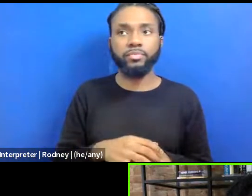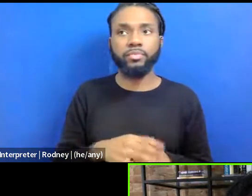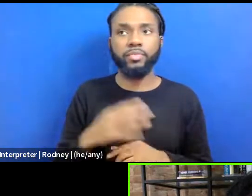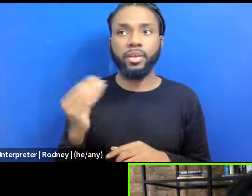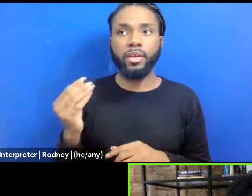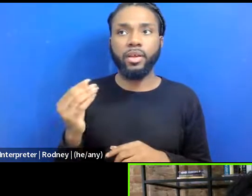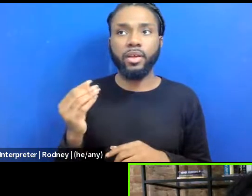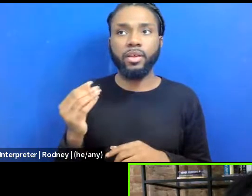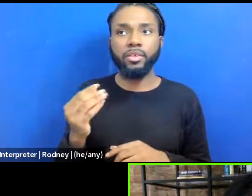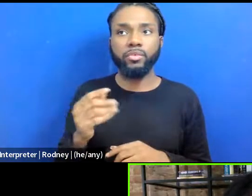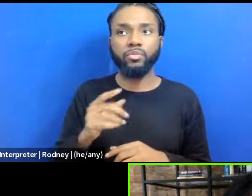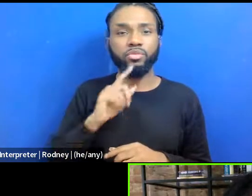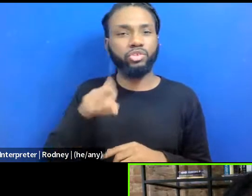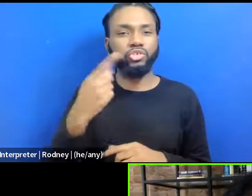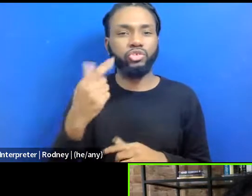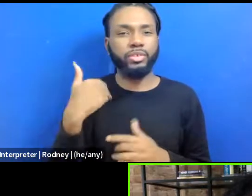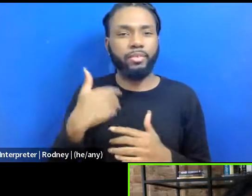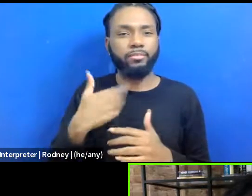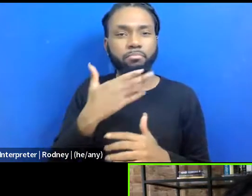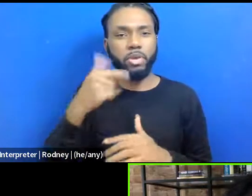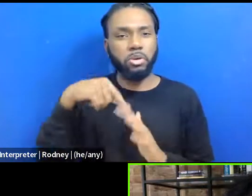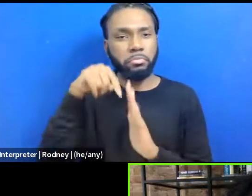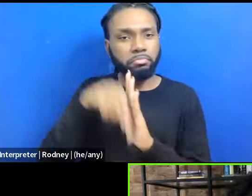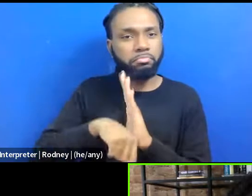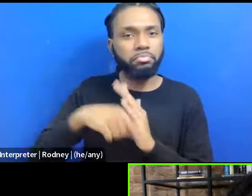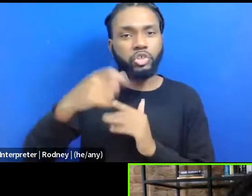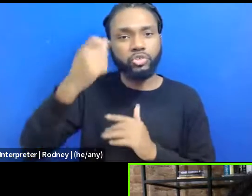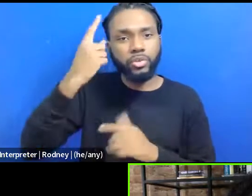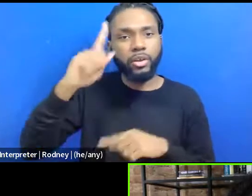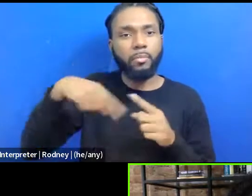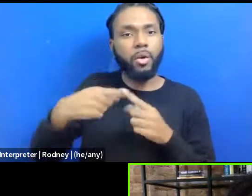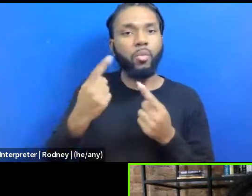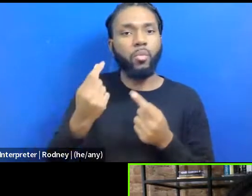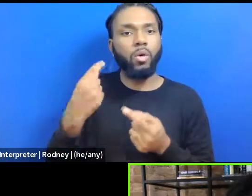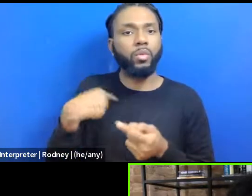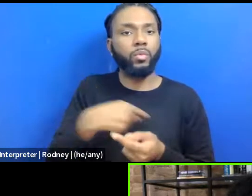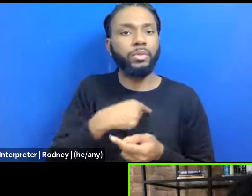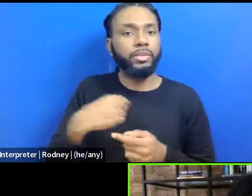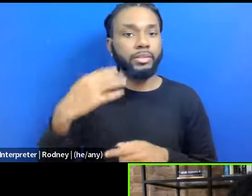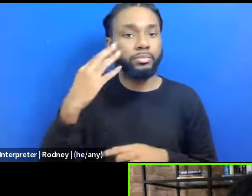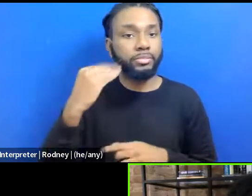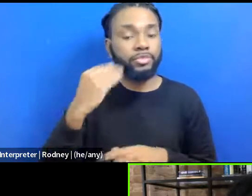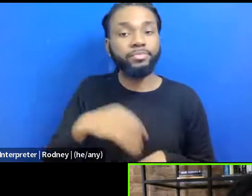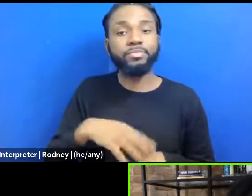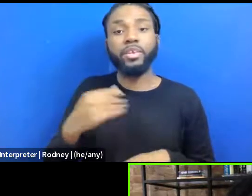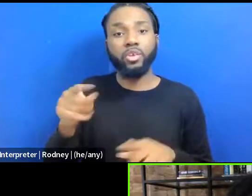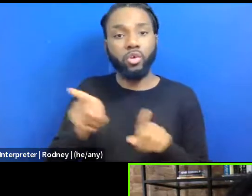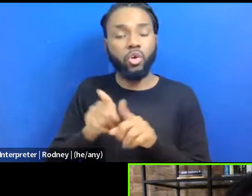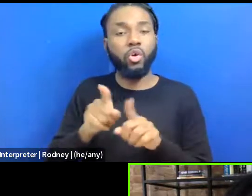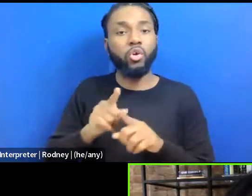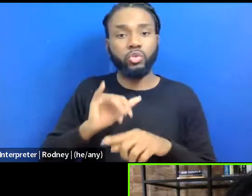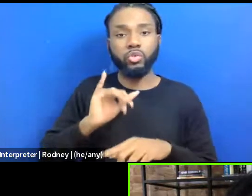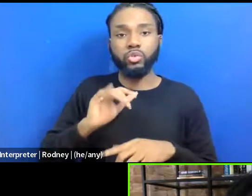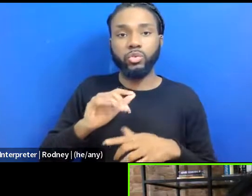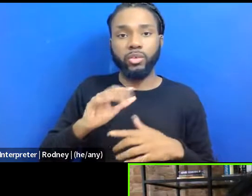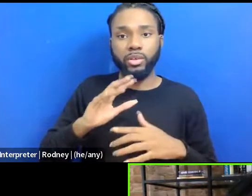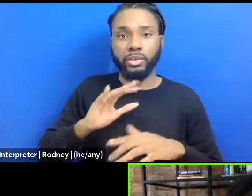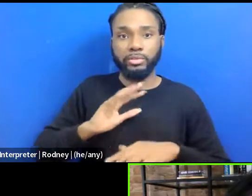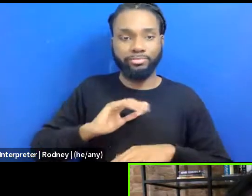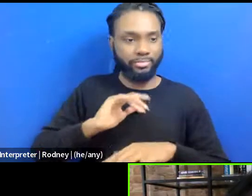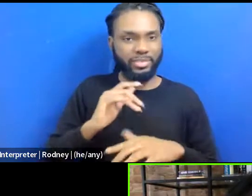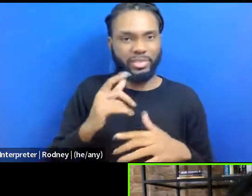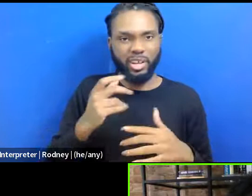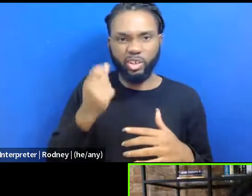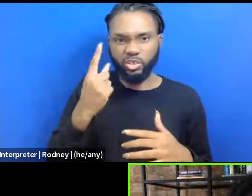really have a deep understanding of what we are experiencing and the precedent that exists for things that are happening